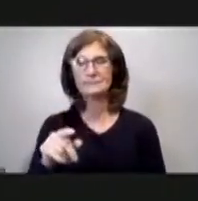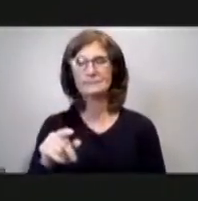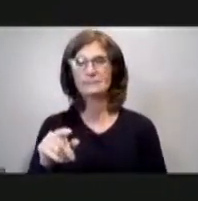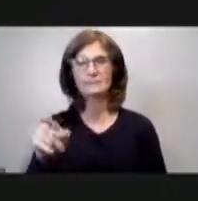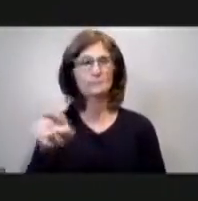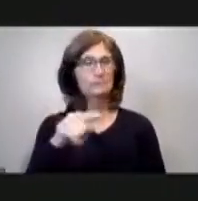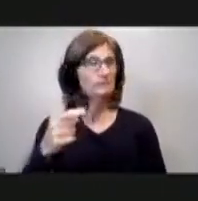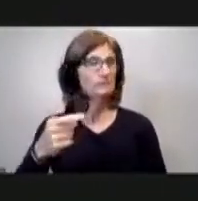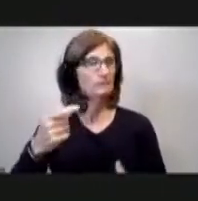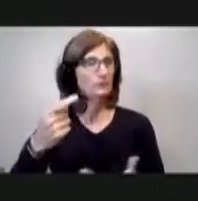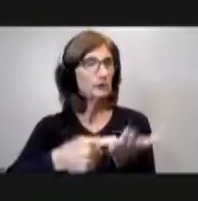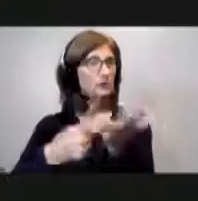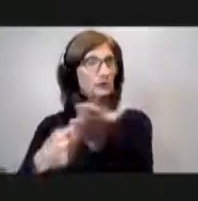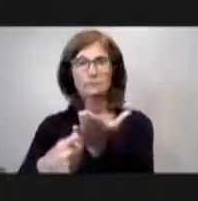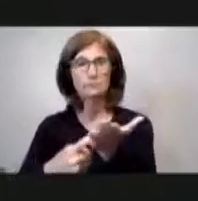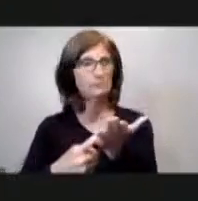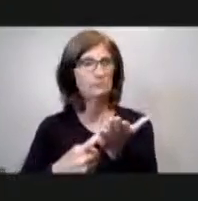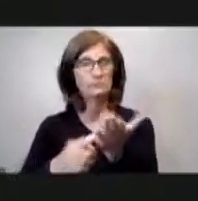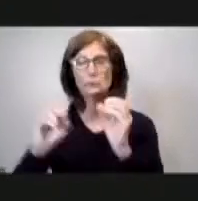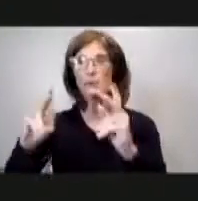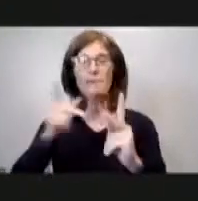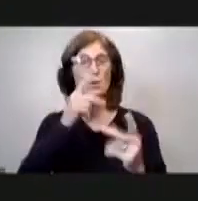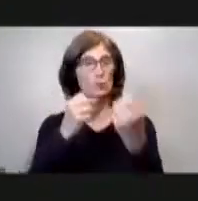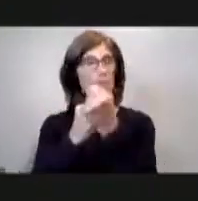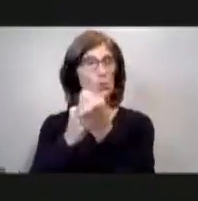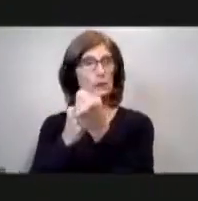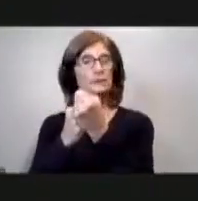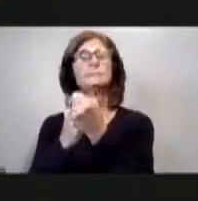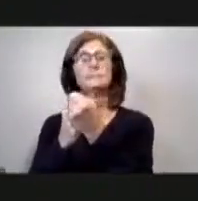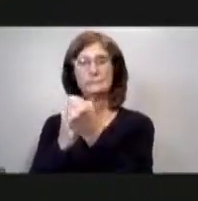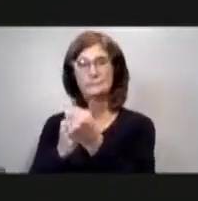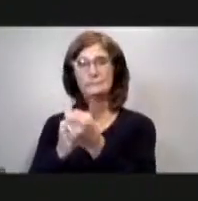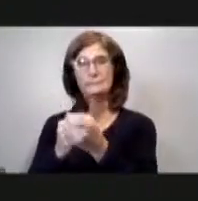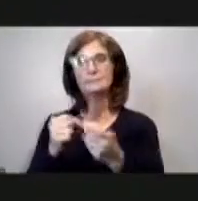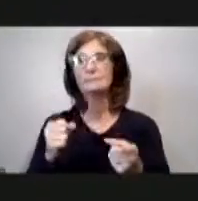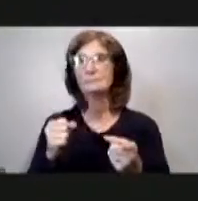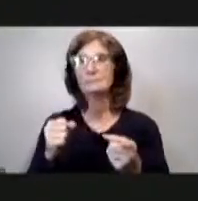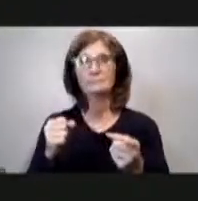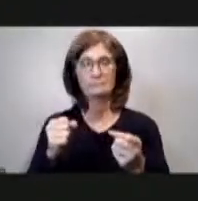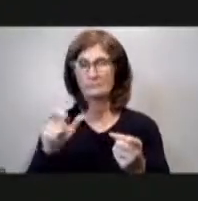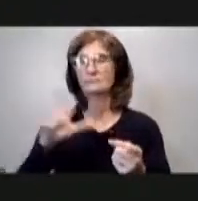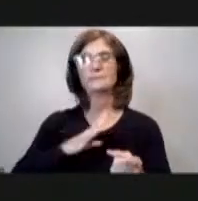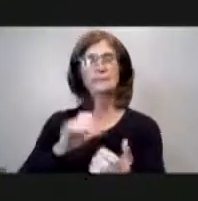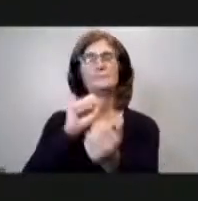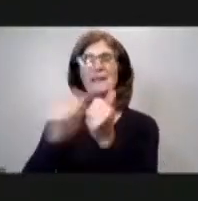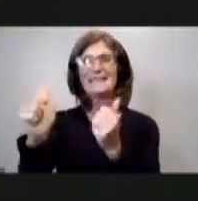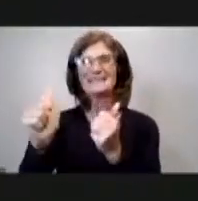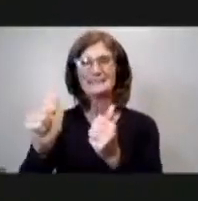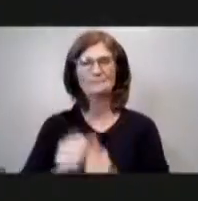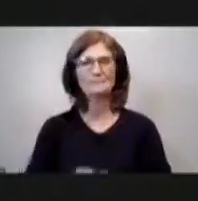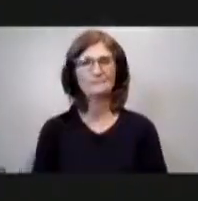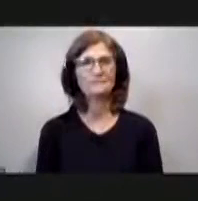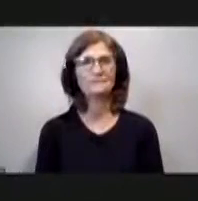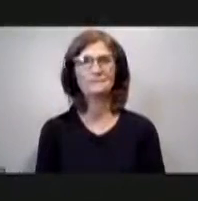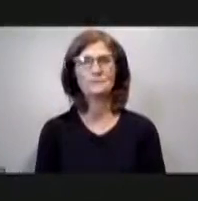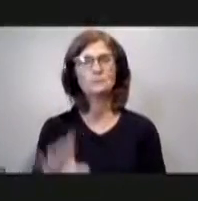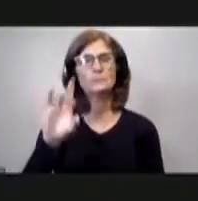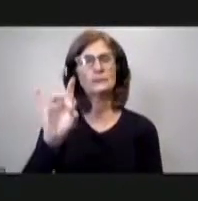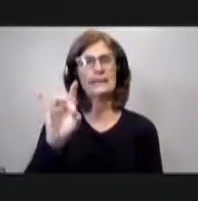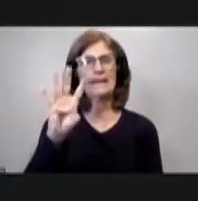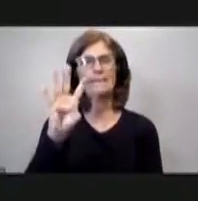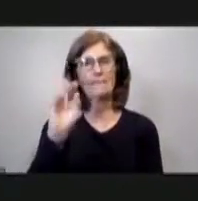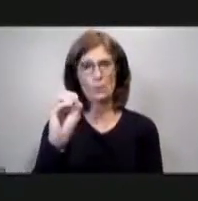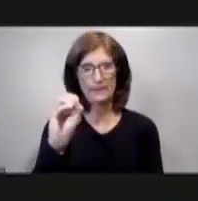discussion seeing none all those in favor say aye aye aye any opposed firm to recommendation bill 840 bill 840